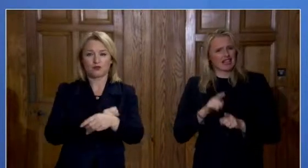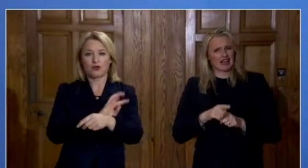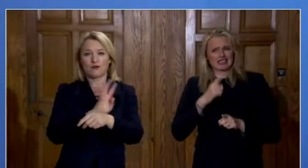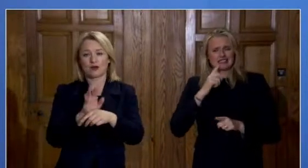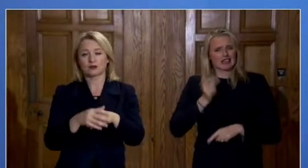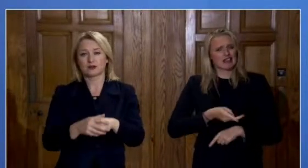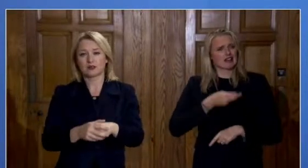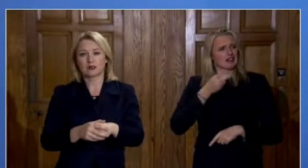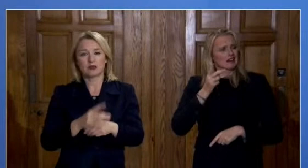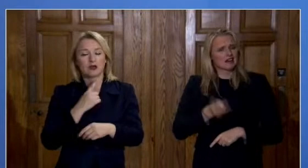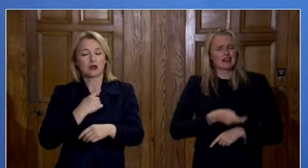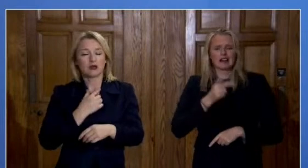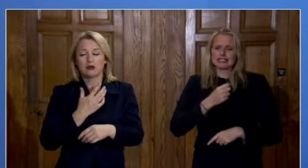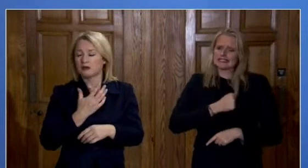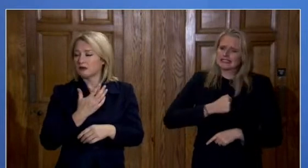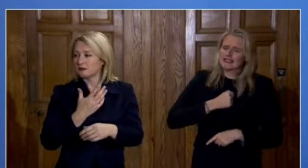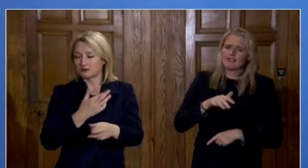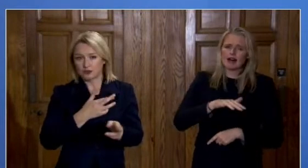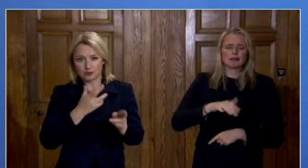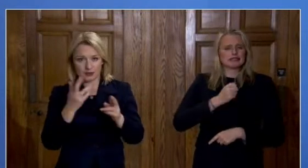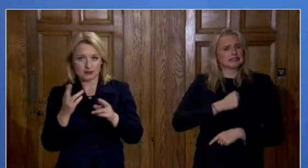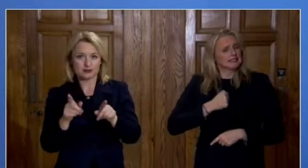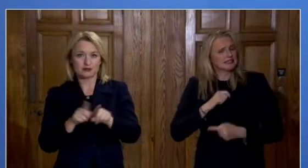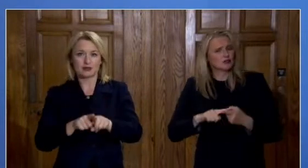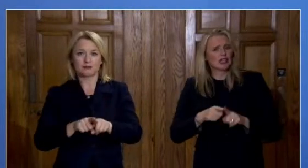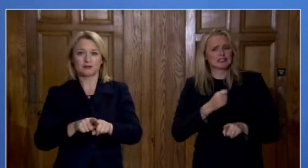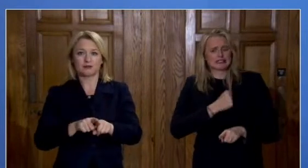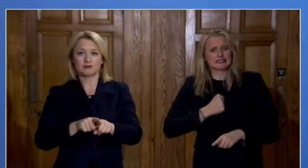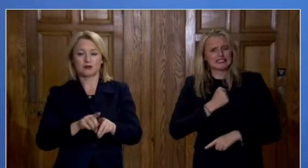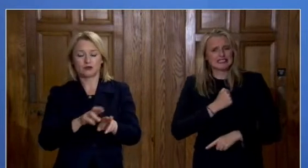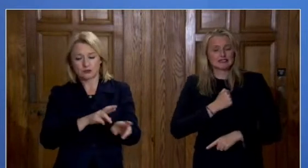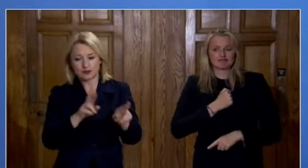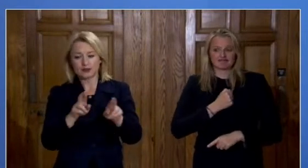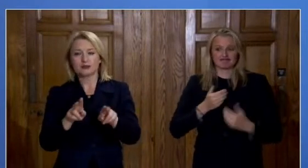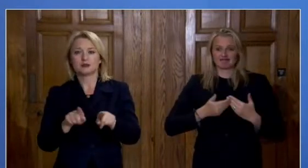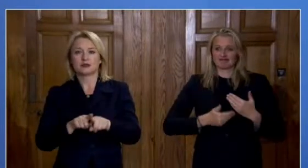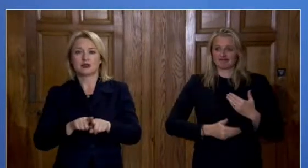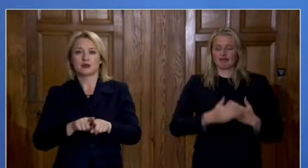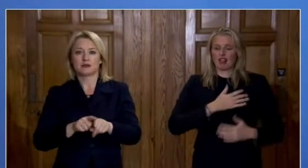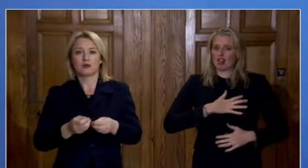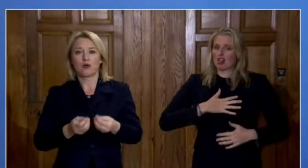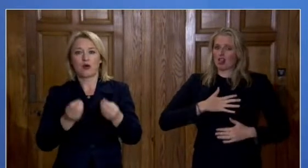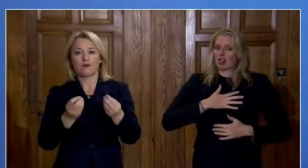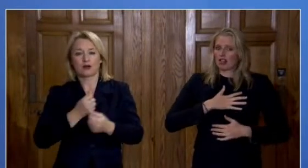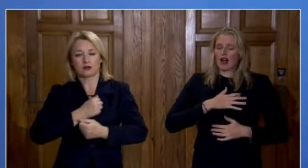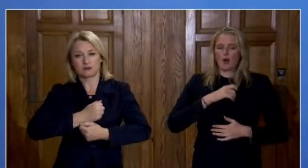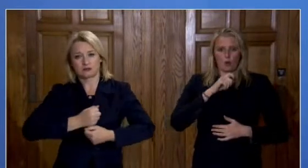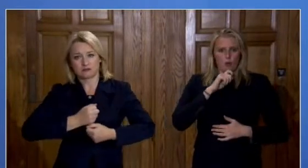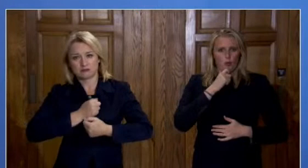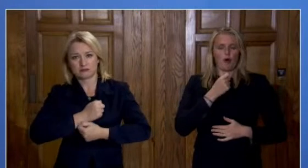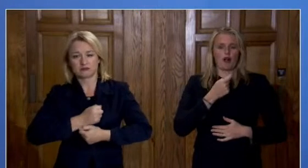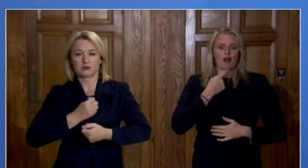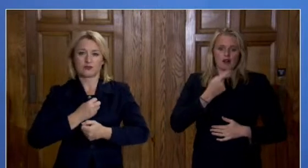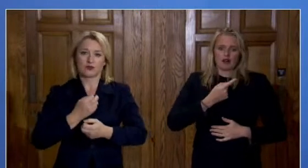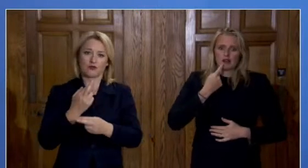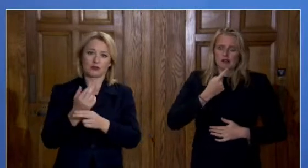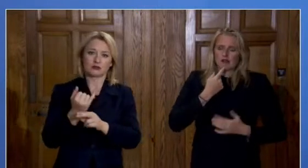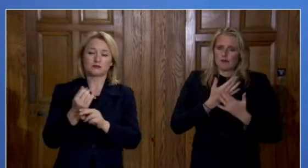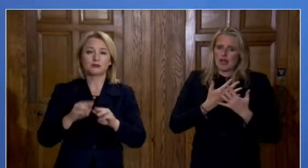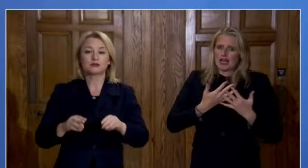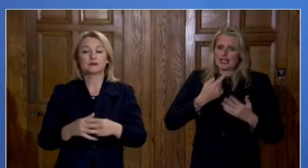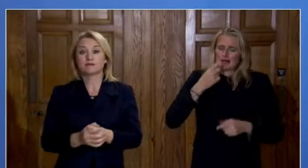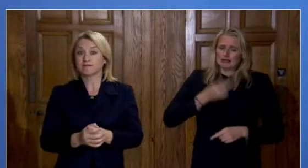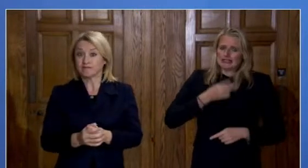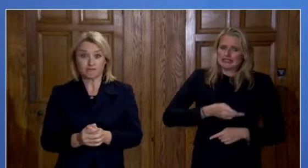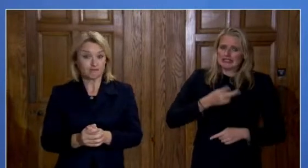from this podium and my growing fear now is that I will be saying it many more times.